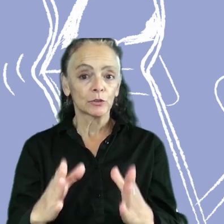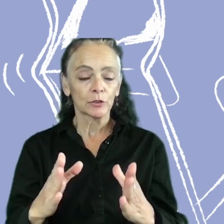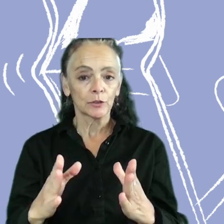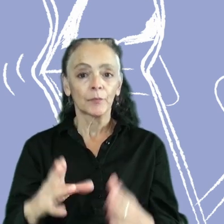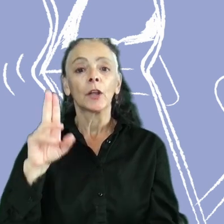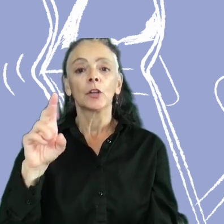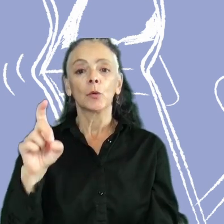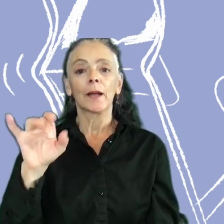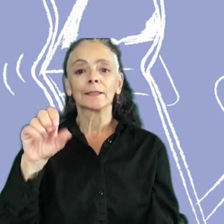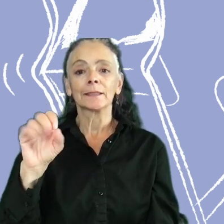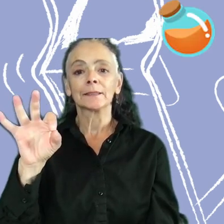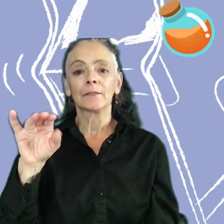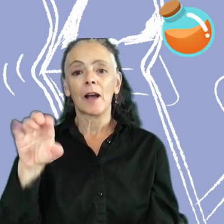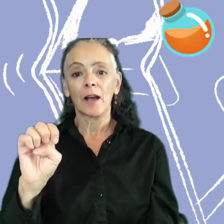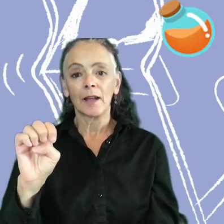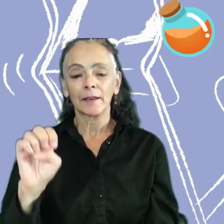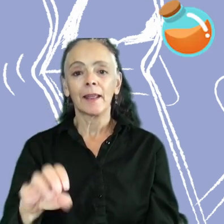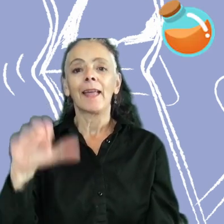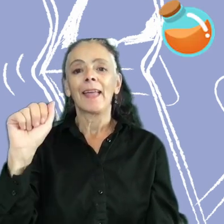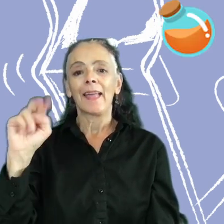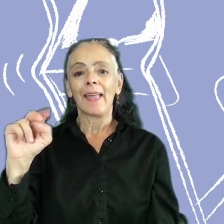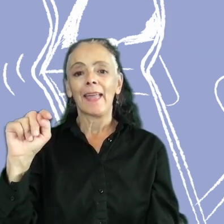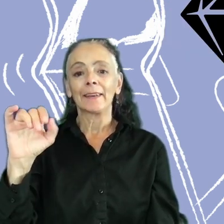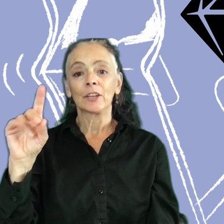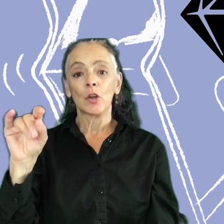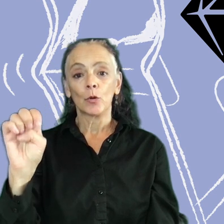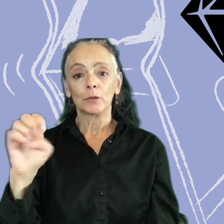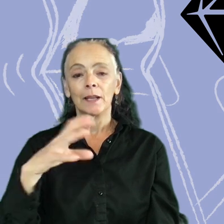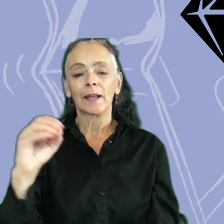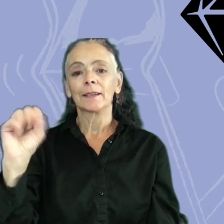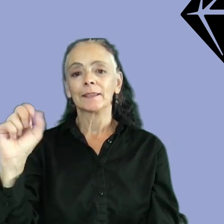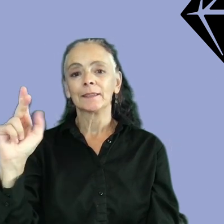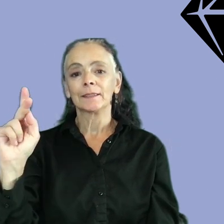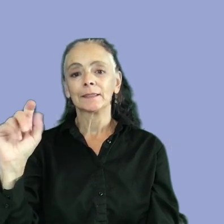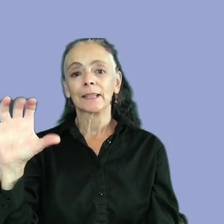UX is Fine, Antidote, and Sketch.